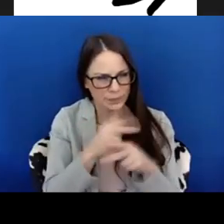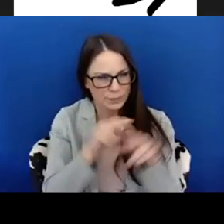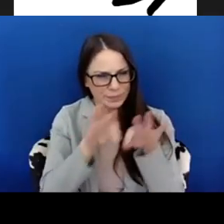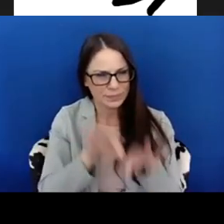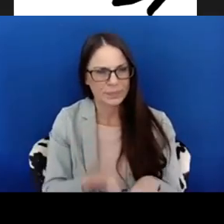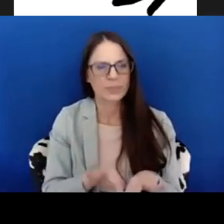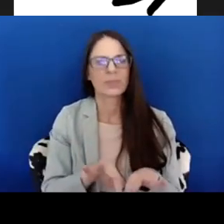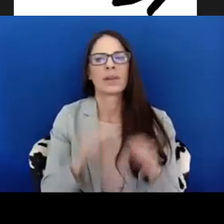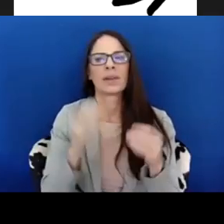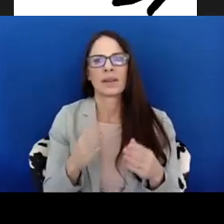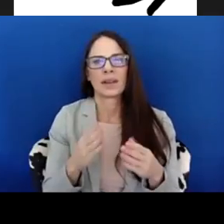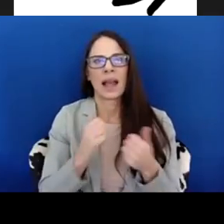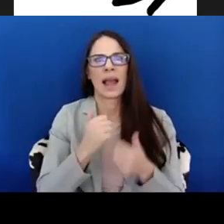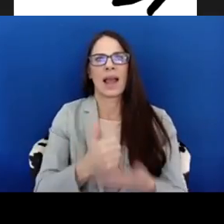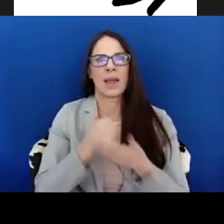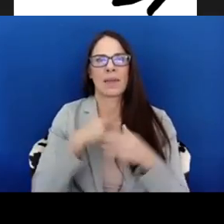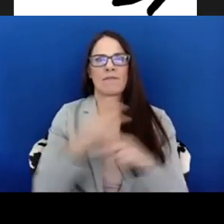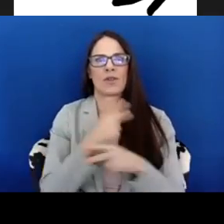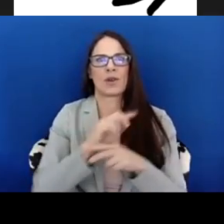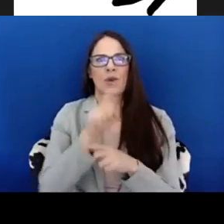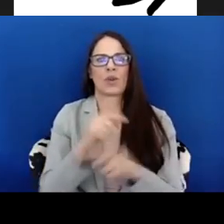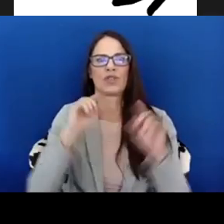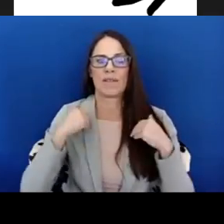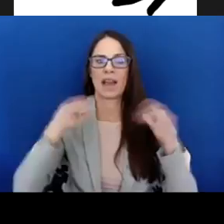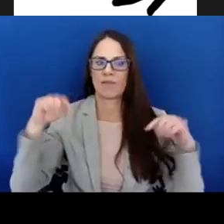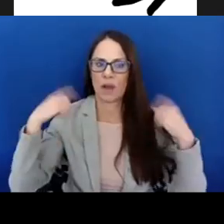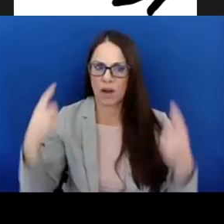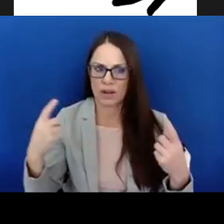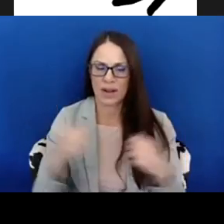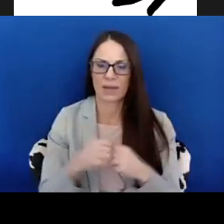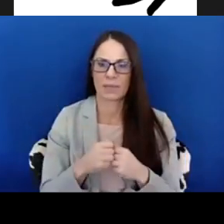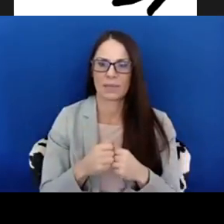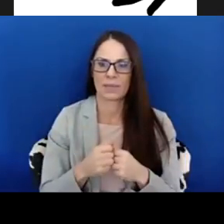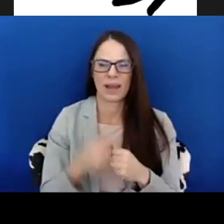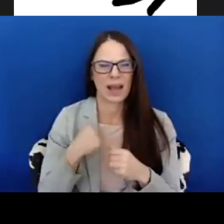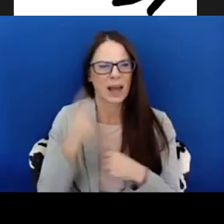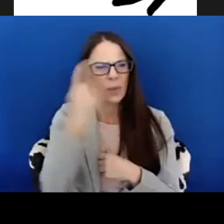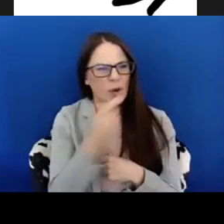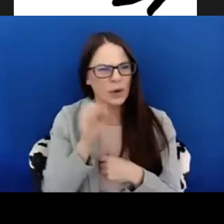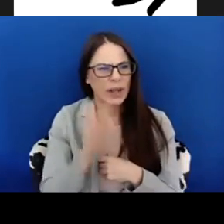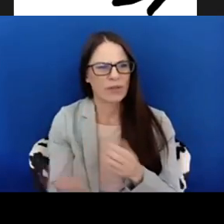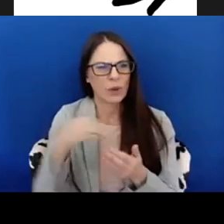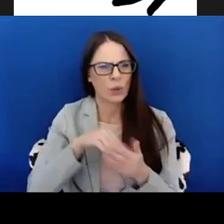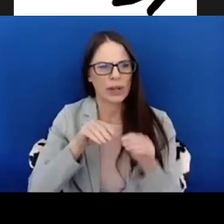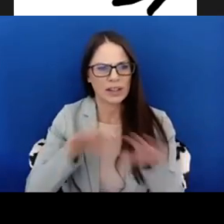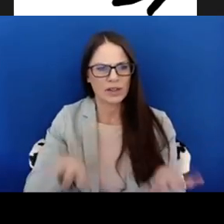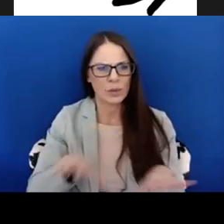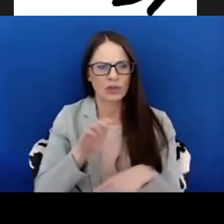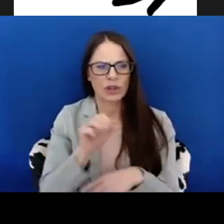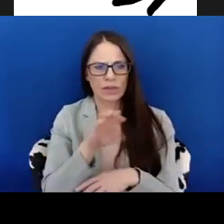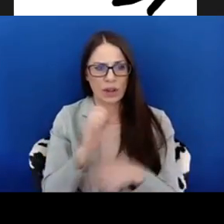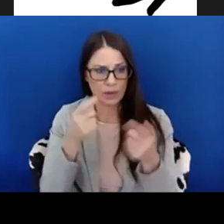had for a period of time, which I couldn't quite put my finger on. So I'm wondering if the redistribution of care that happens in